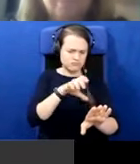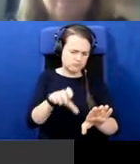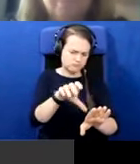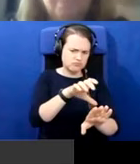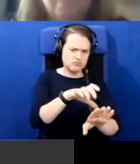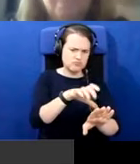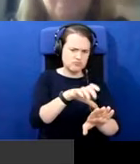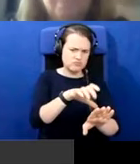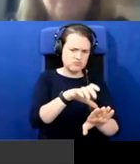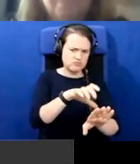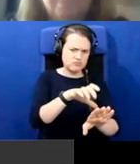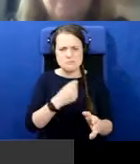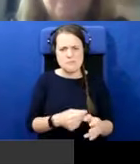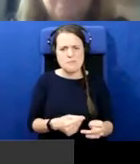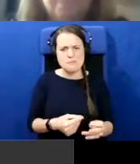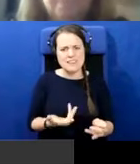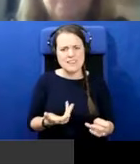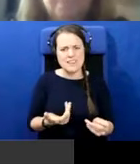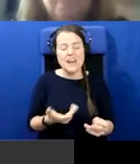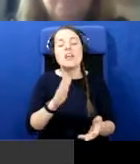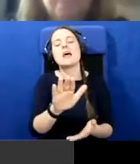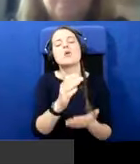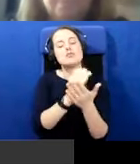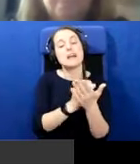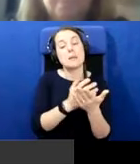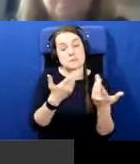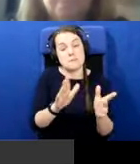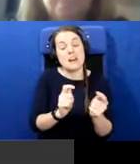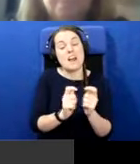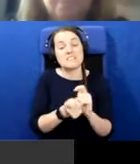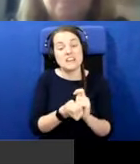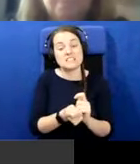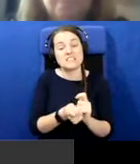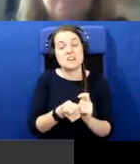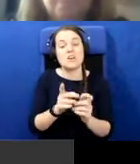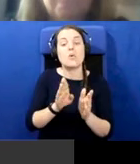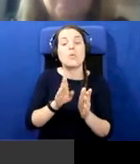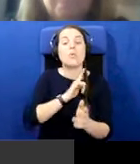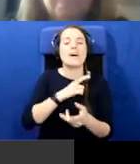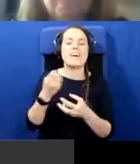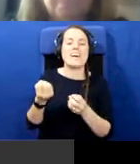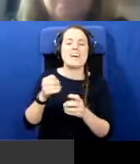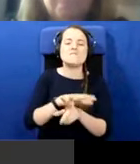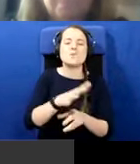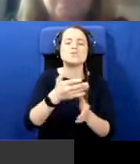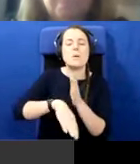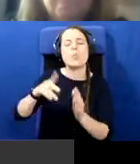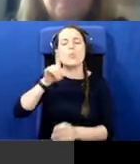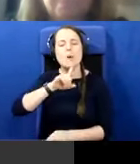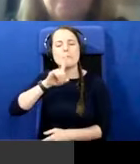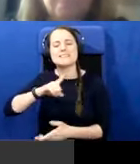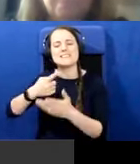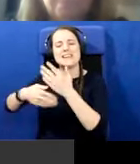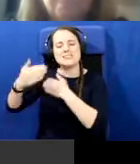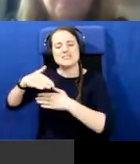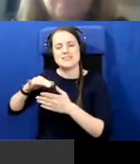The curriculum in the South has been revised with input from people like the Women's History Association of Ireland, and it has moved more towards